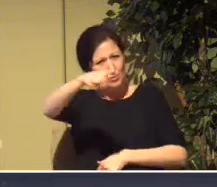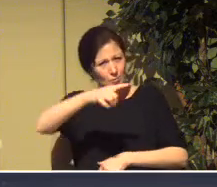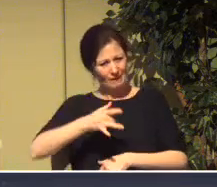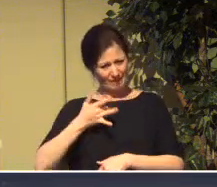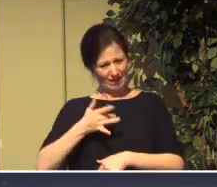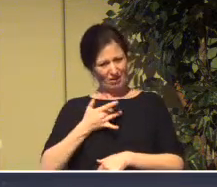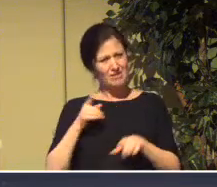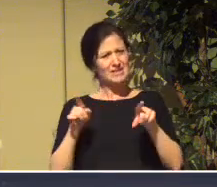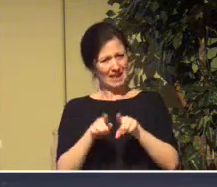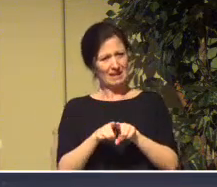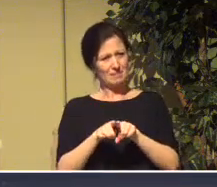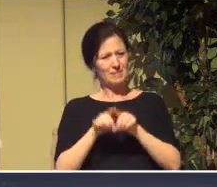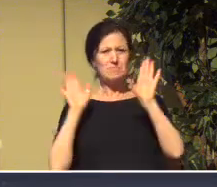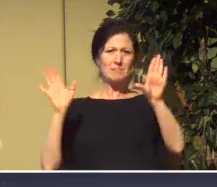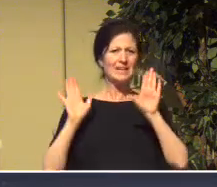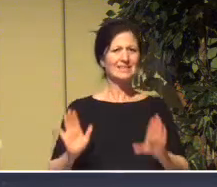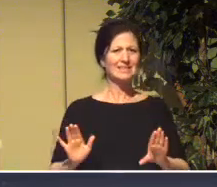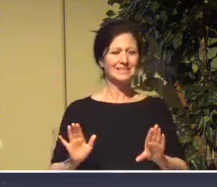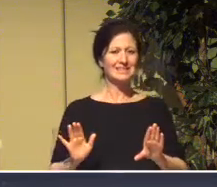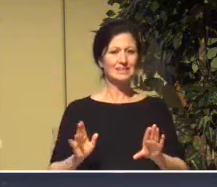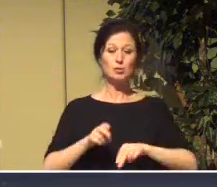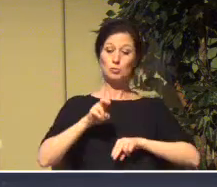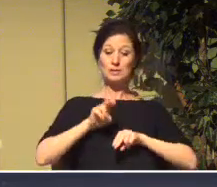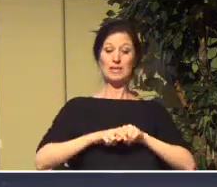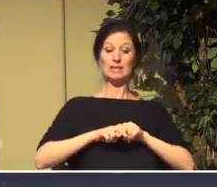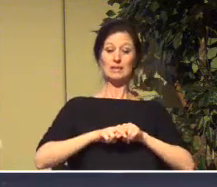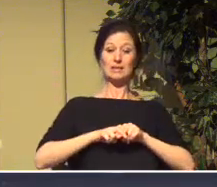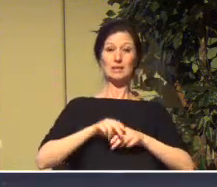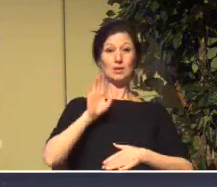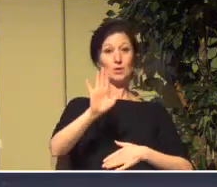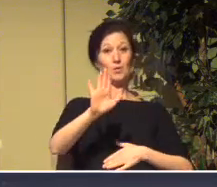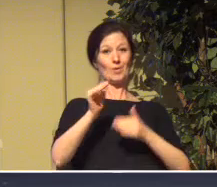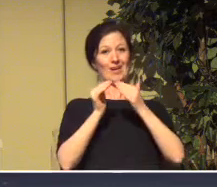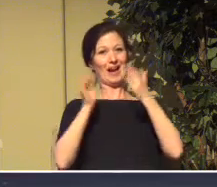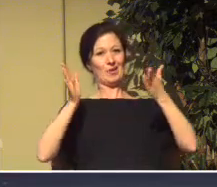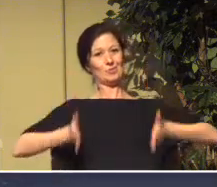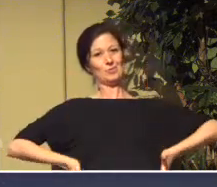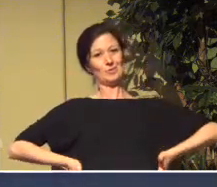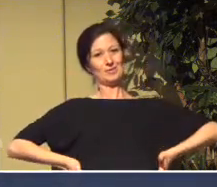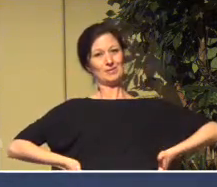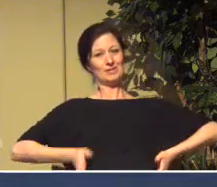feeling actually considering that you're sitting in your own house